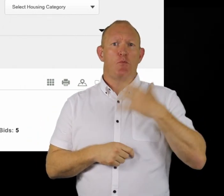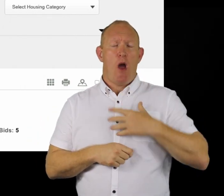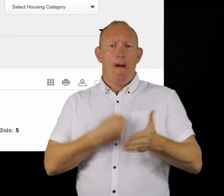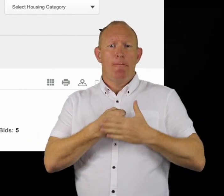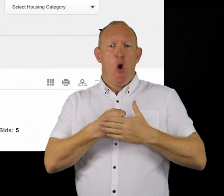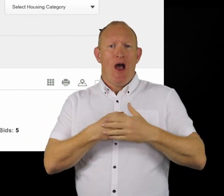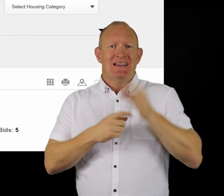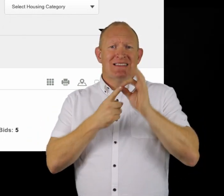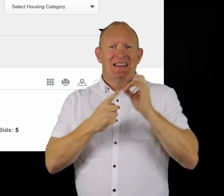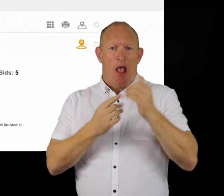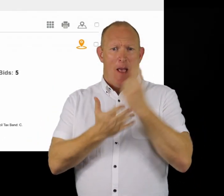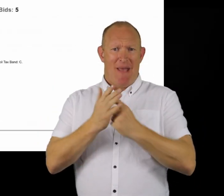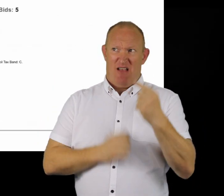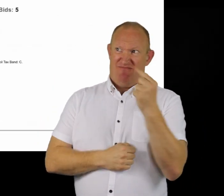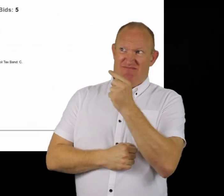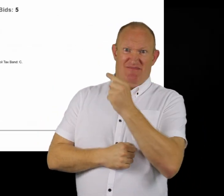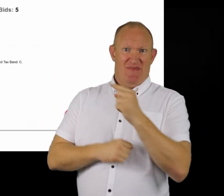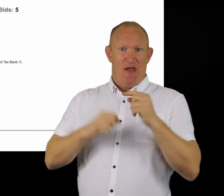need.